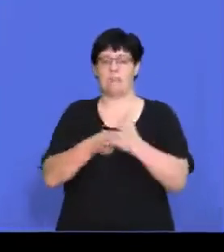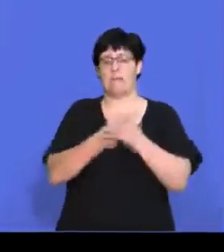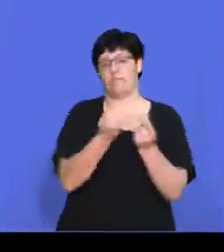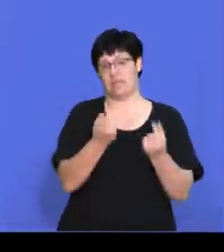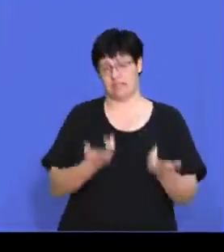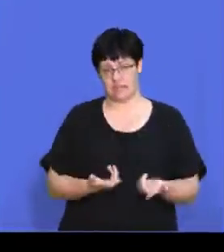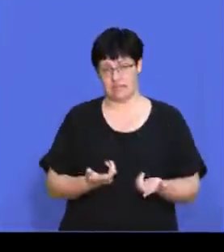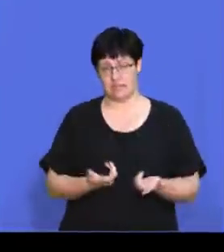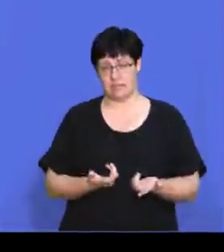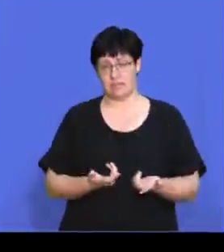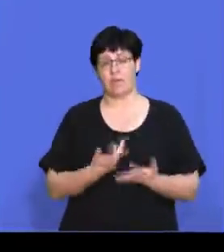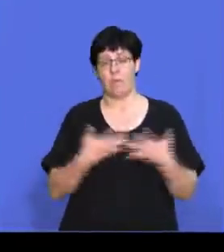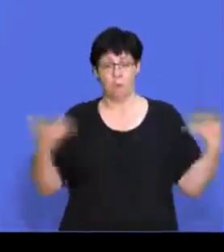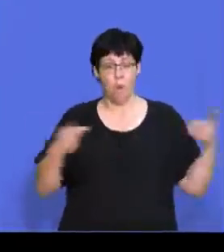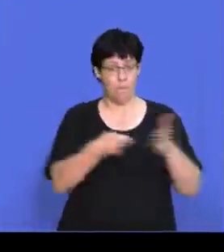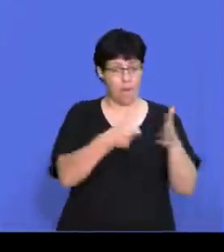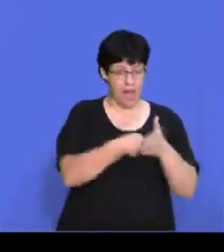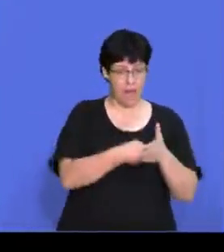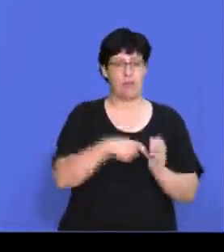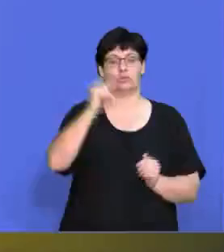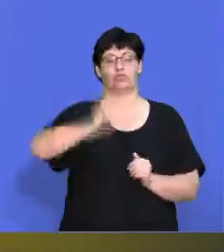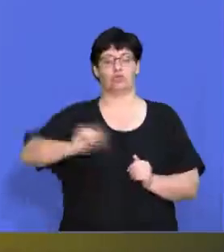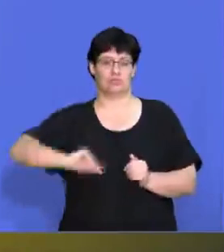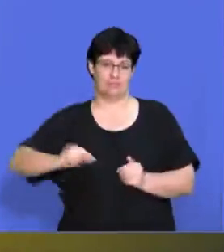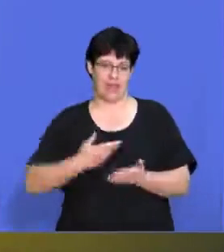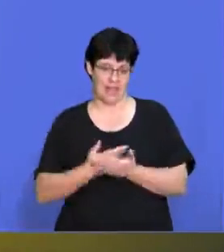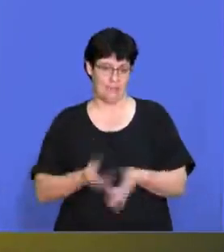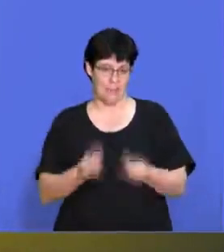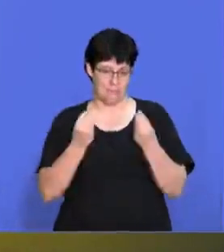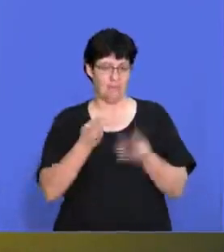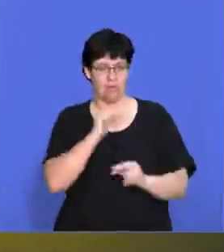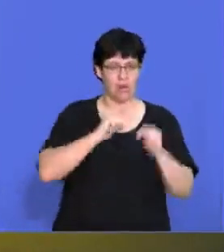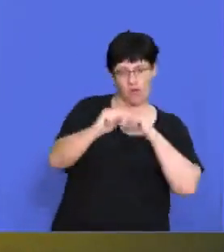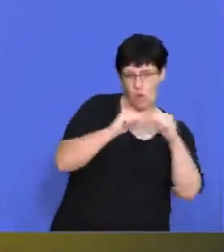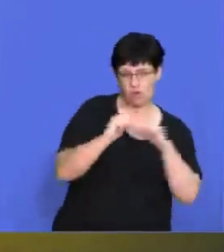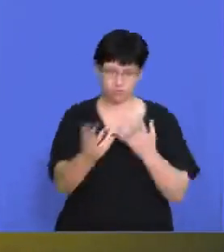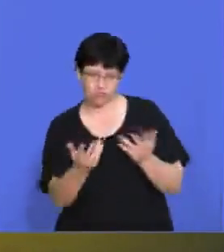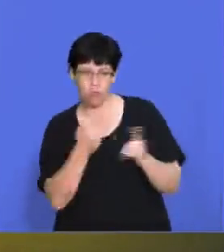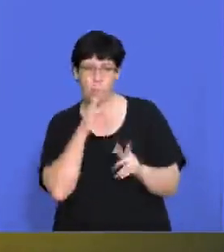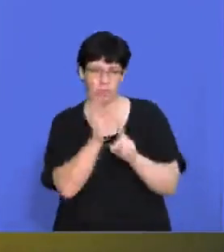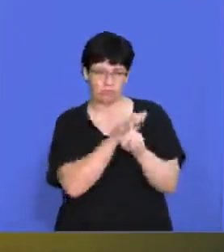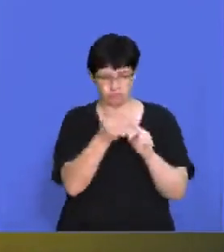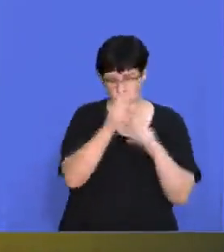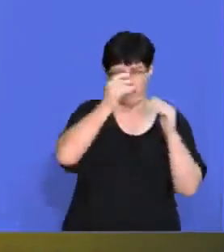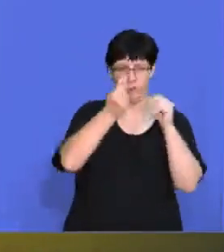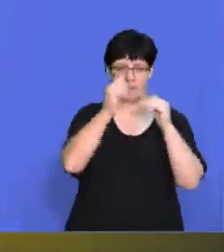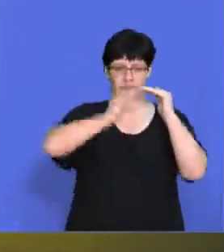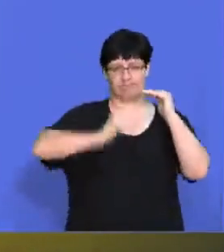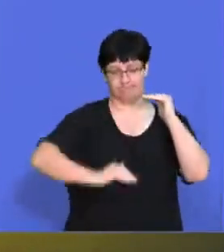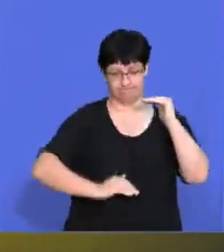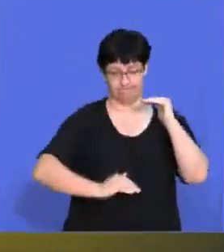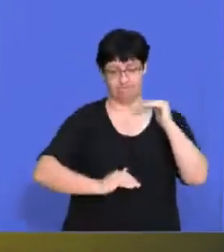The more you're buying, the cheaper you can get those products and you can negotiate the price down, which is going to